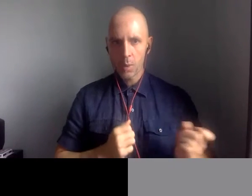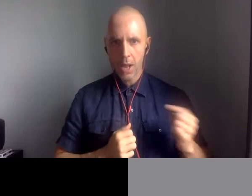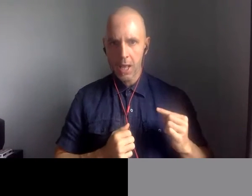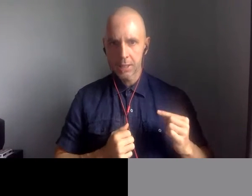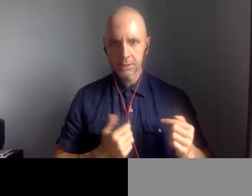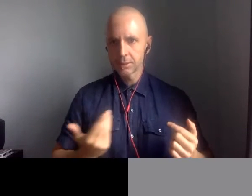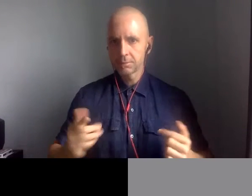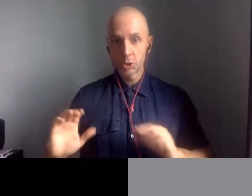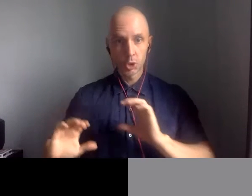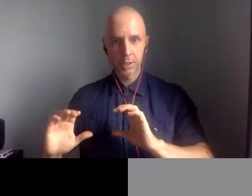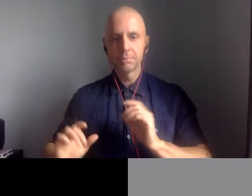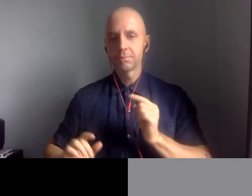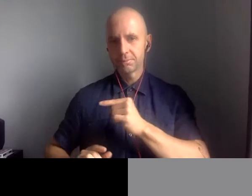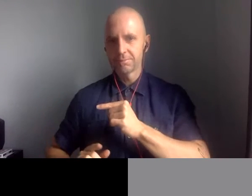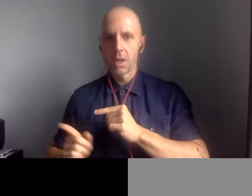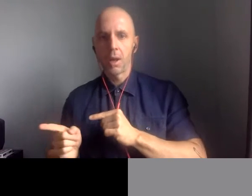Absolutely.